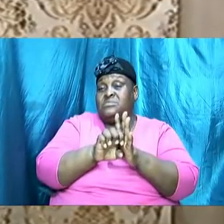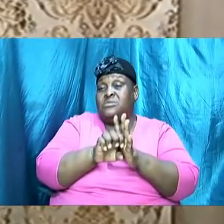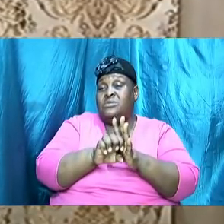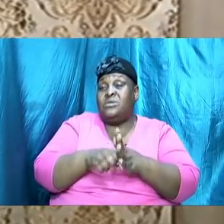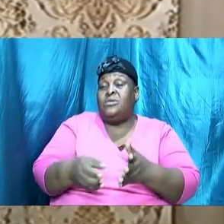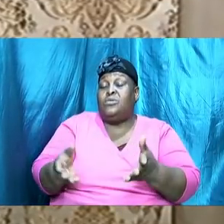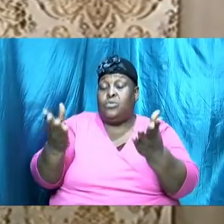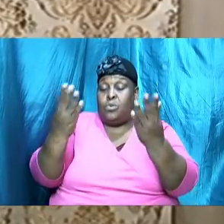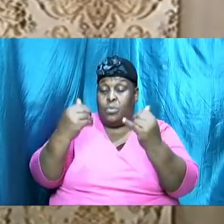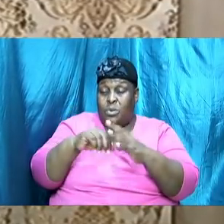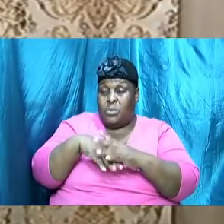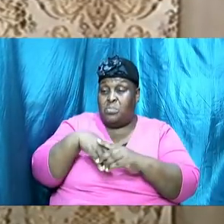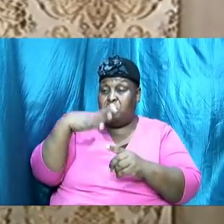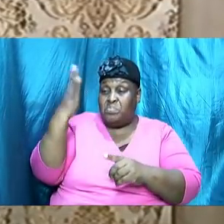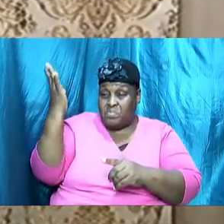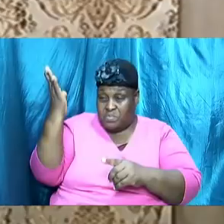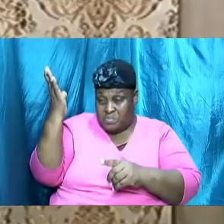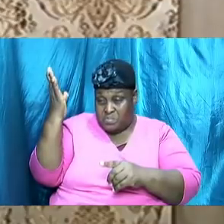out